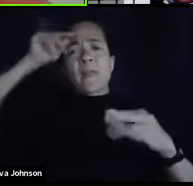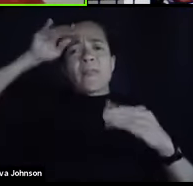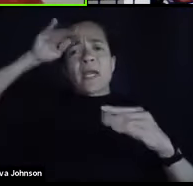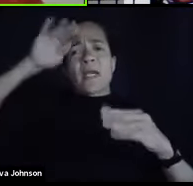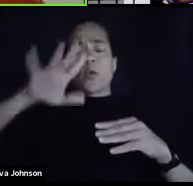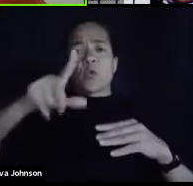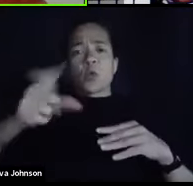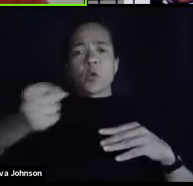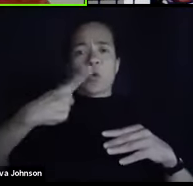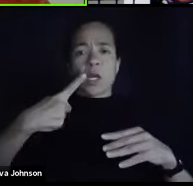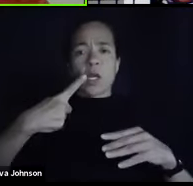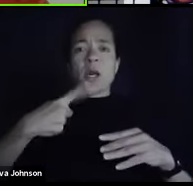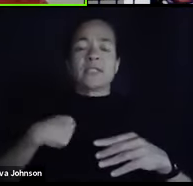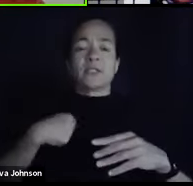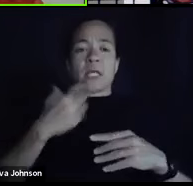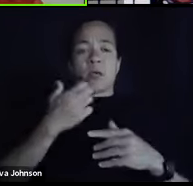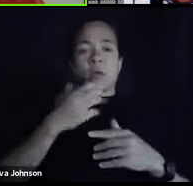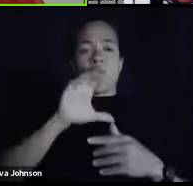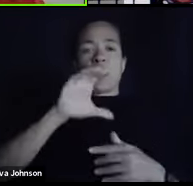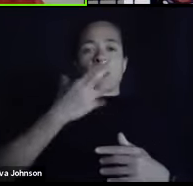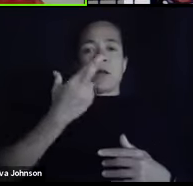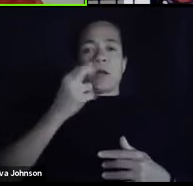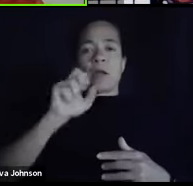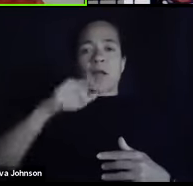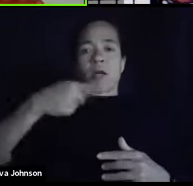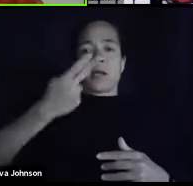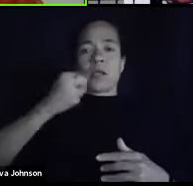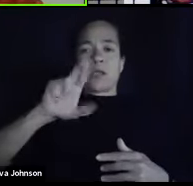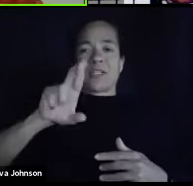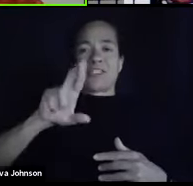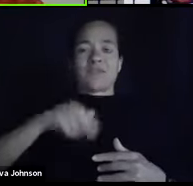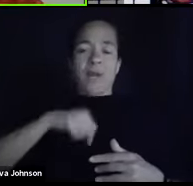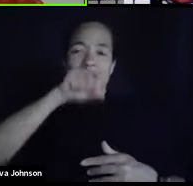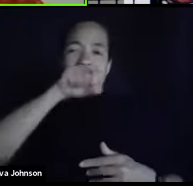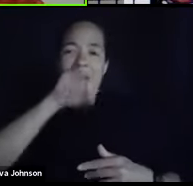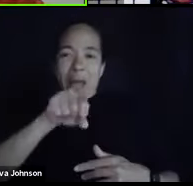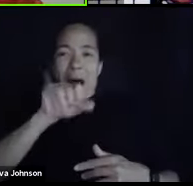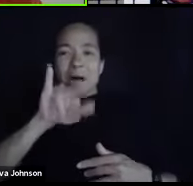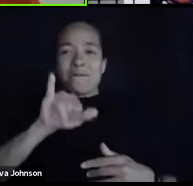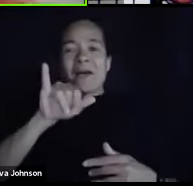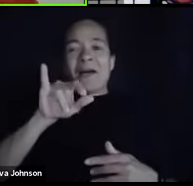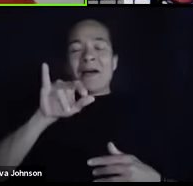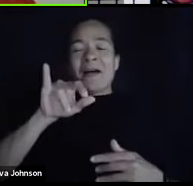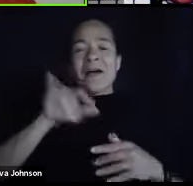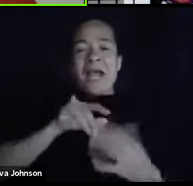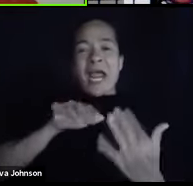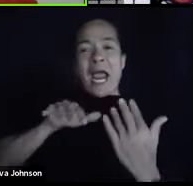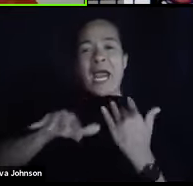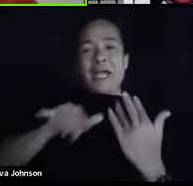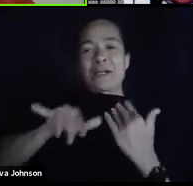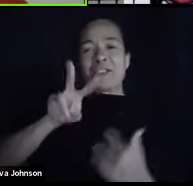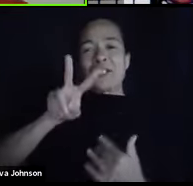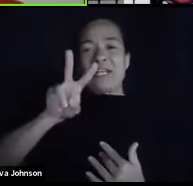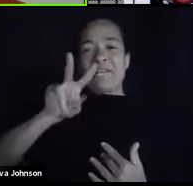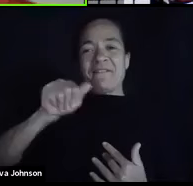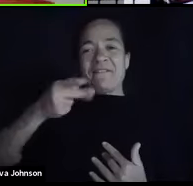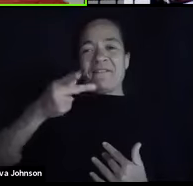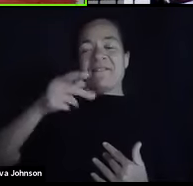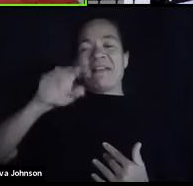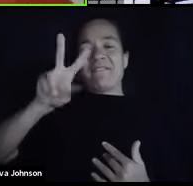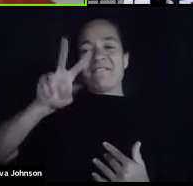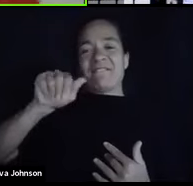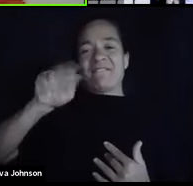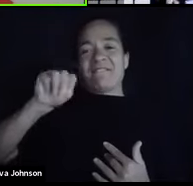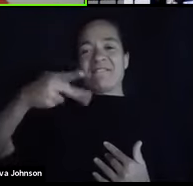we did get a shout out. Christopher from Facebook said he loved the energy vampires analogy. So we do love hearing that, and that's fantastic.